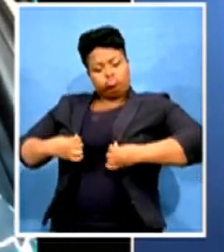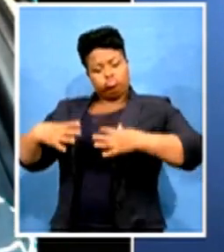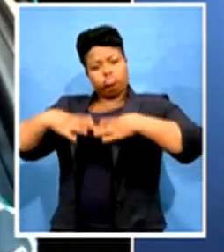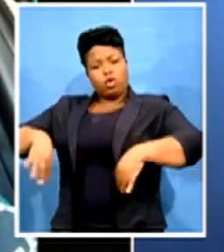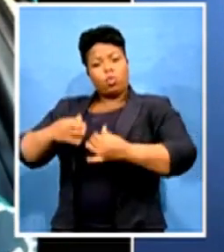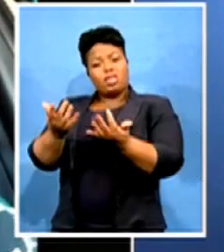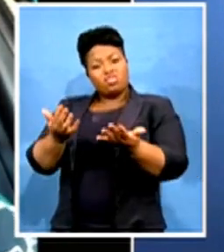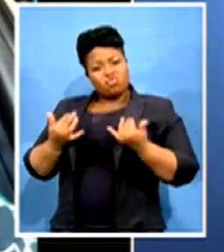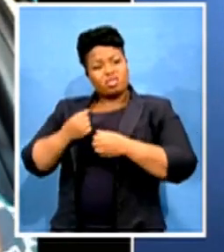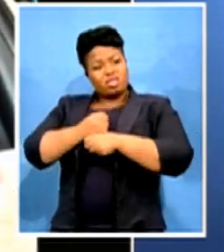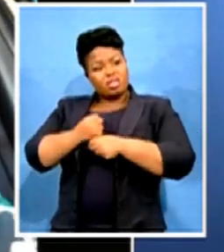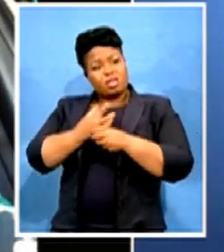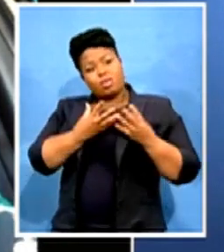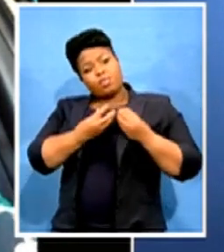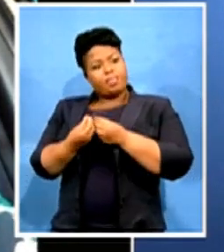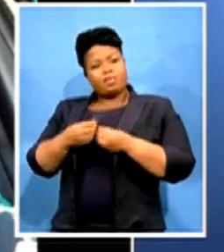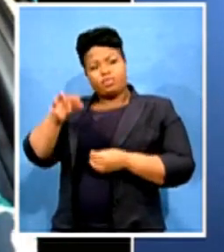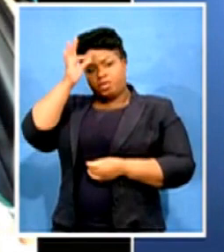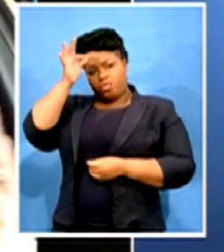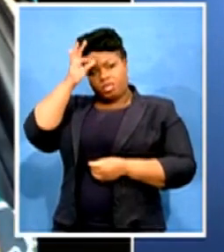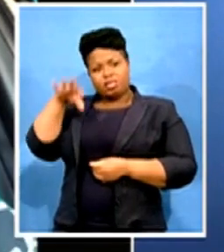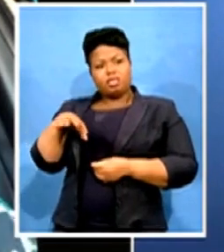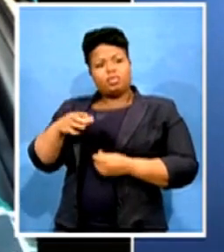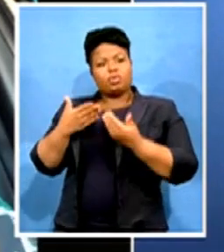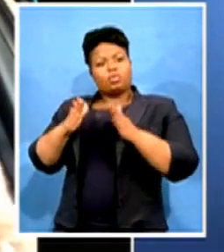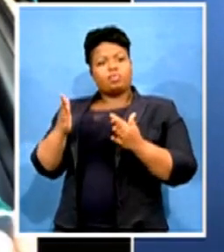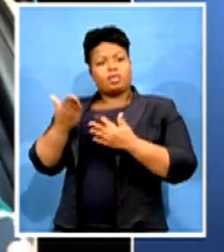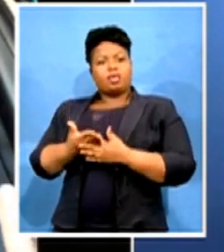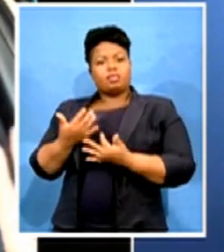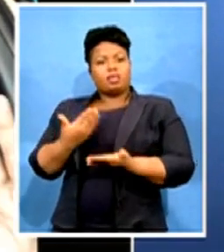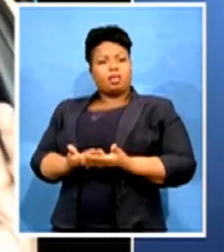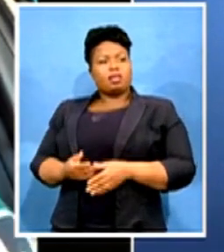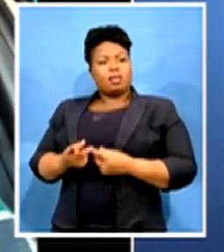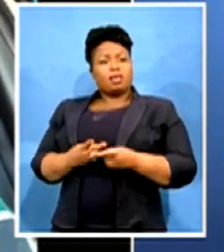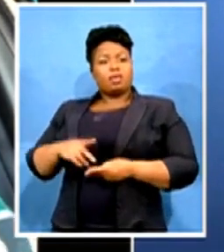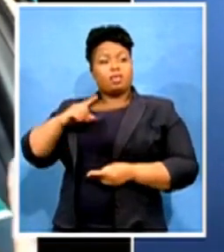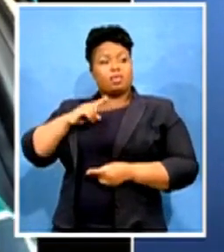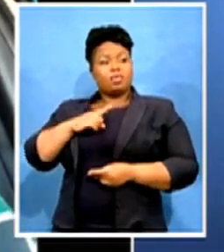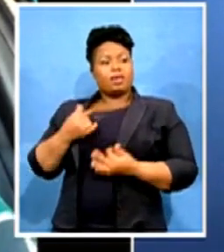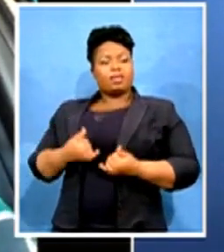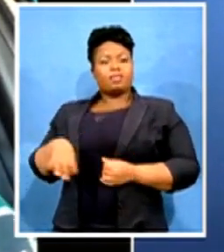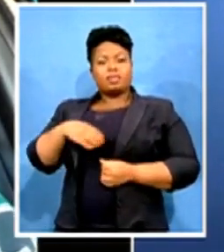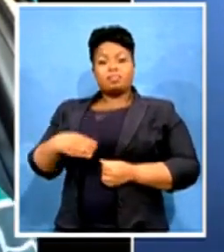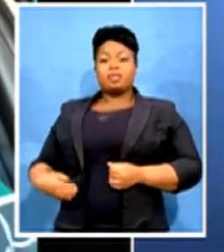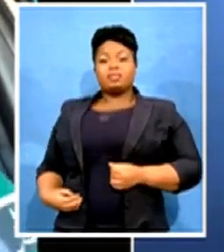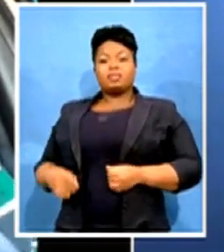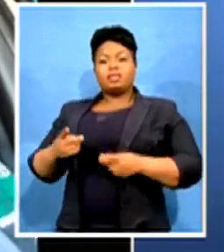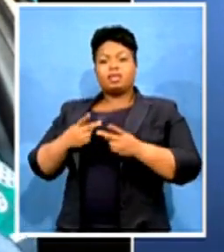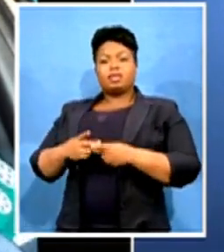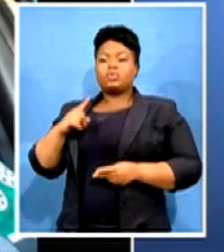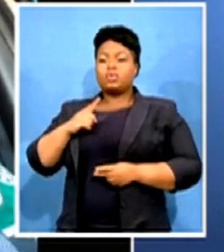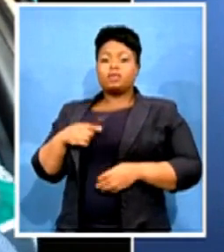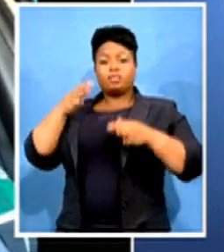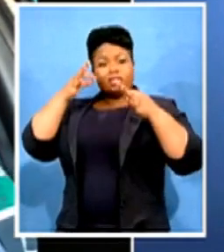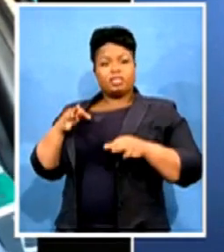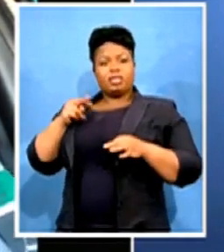will open a case. We are very clear and we are in full support of our president as well as the decision of the ANC. Now, in this